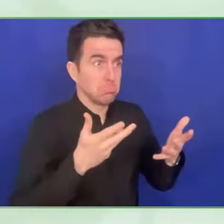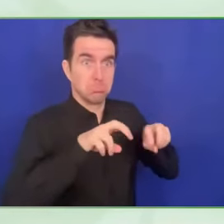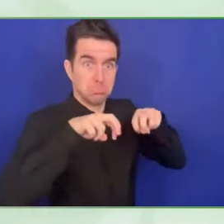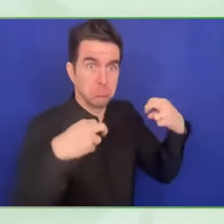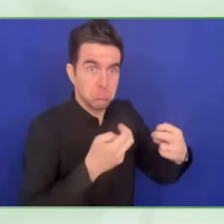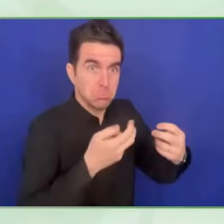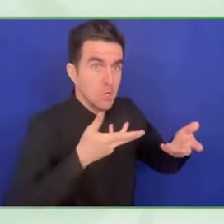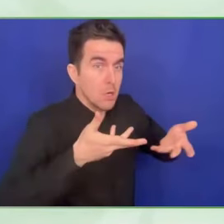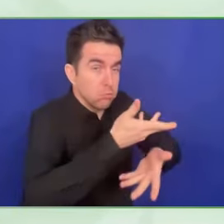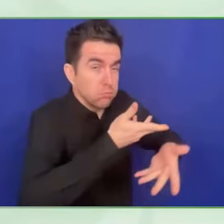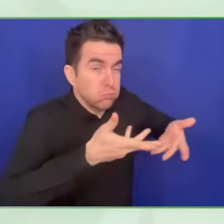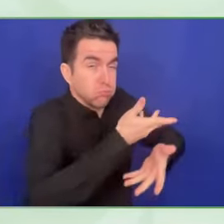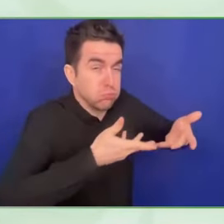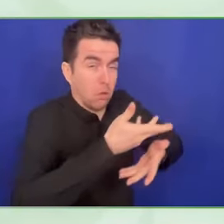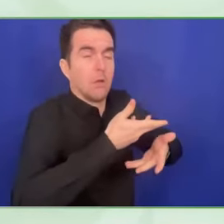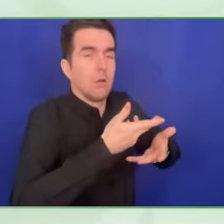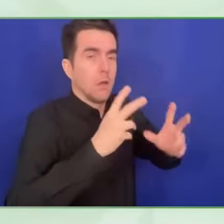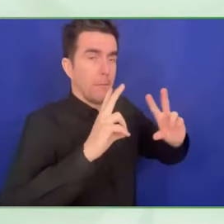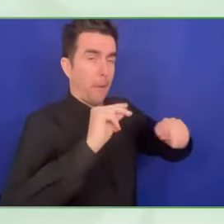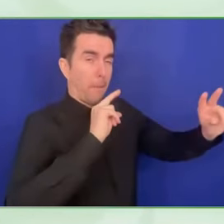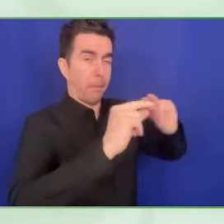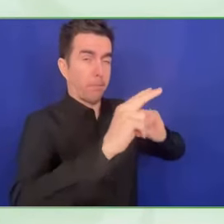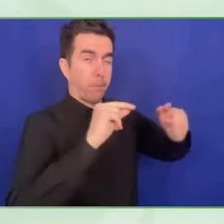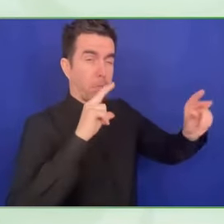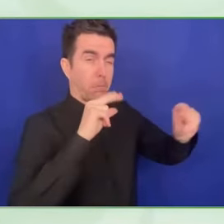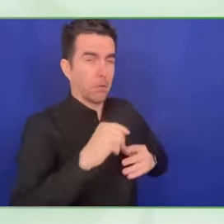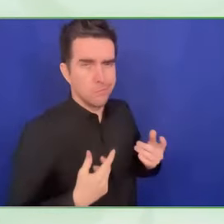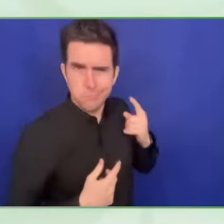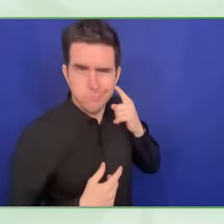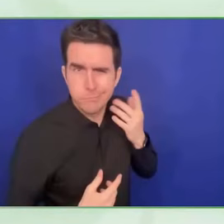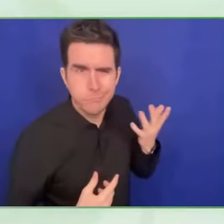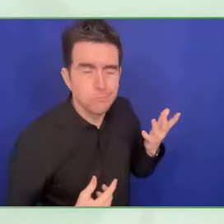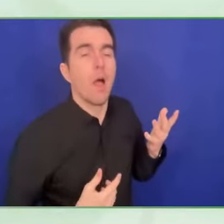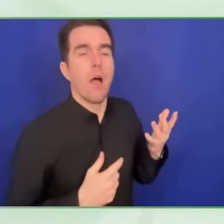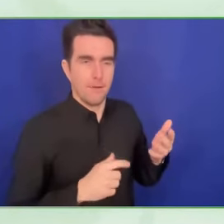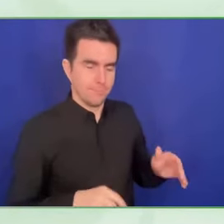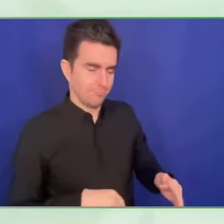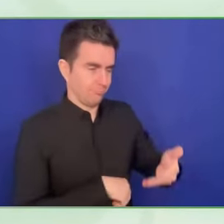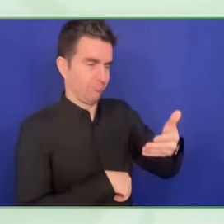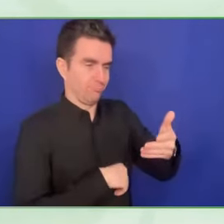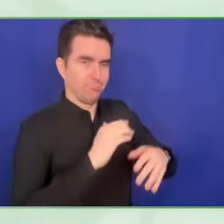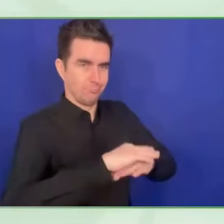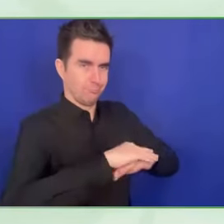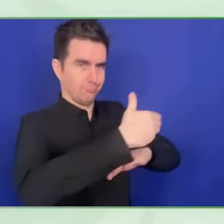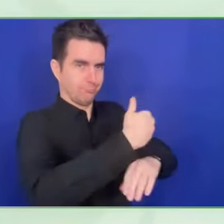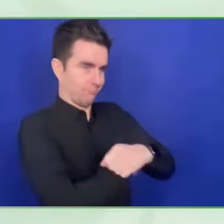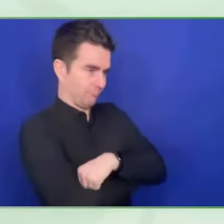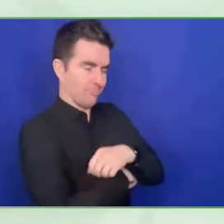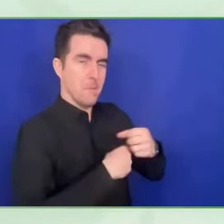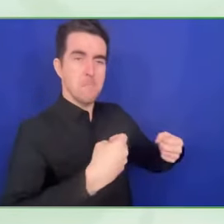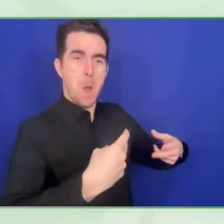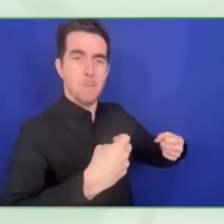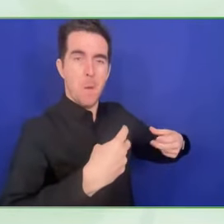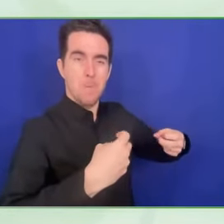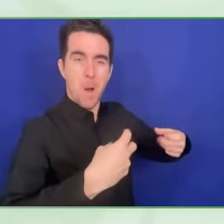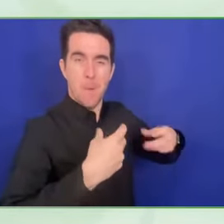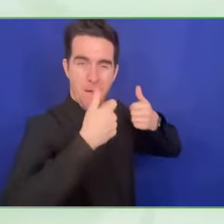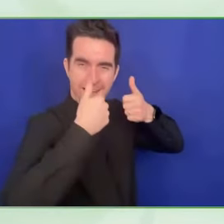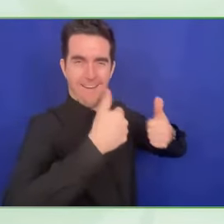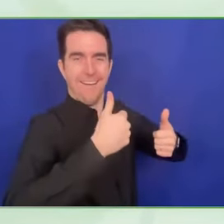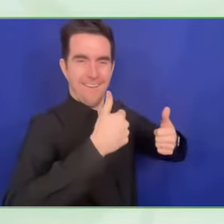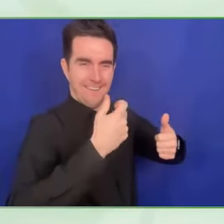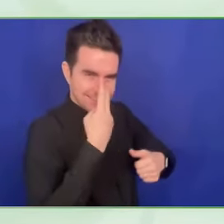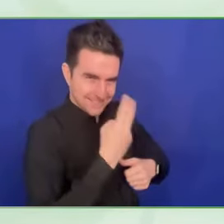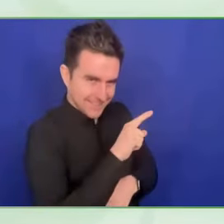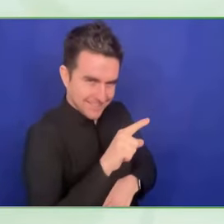sending the voice to the cloud, processing the voice and obtaining the text to be shown in the subtitles. But of course, as in the